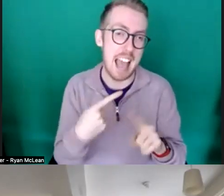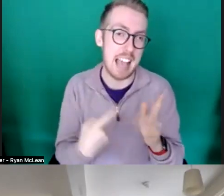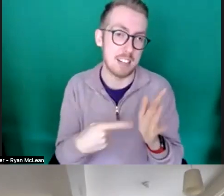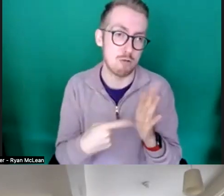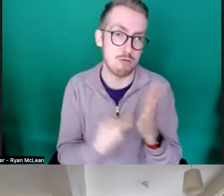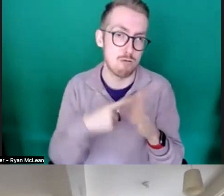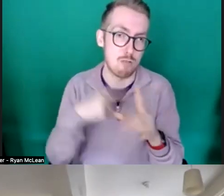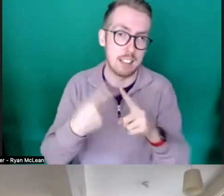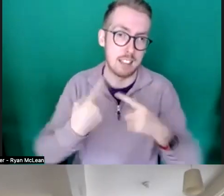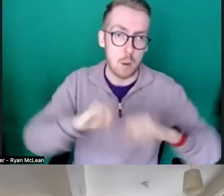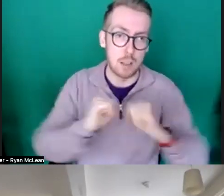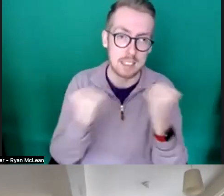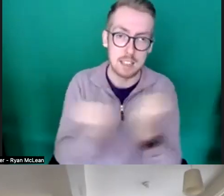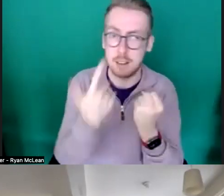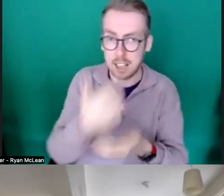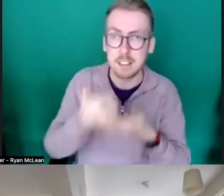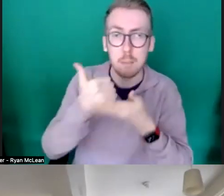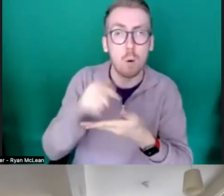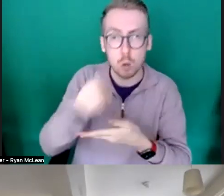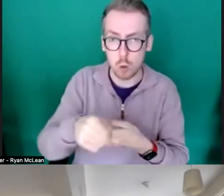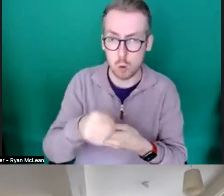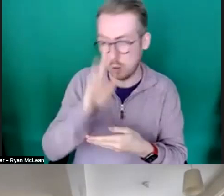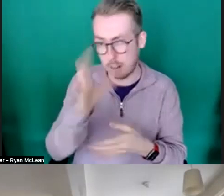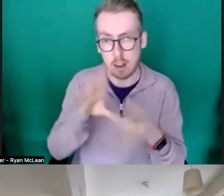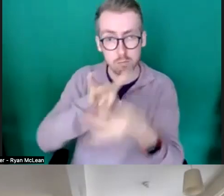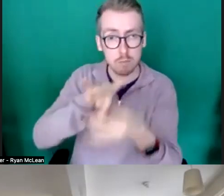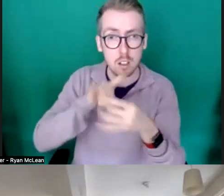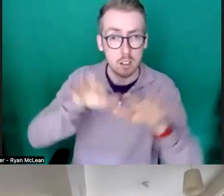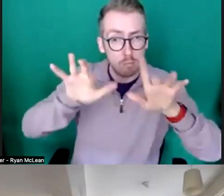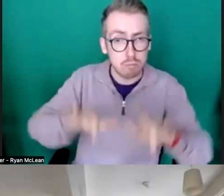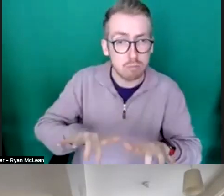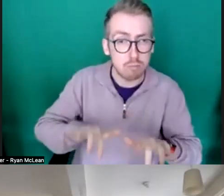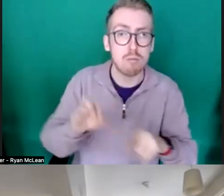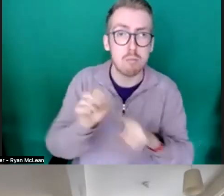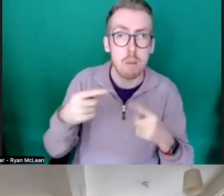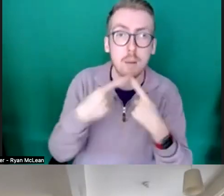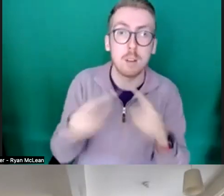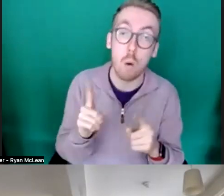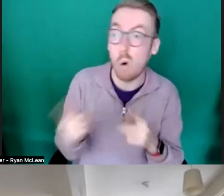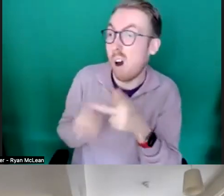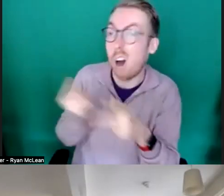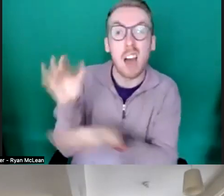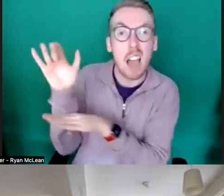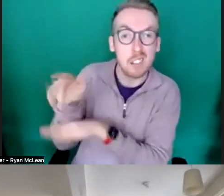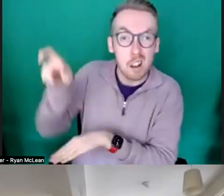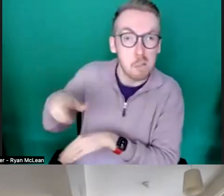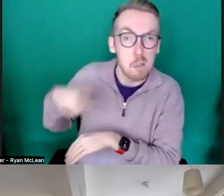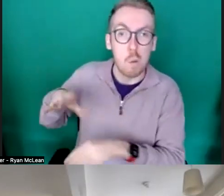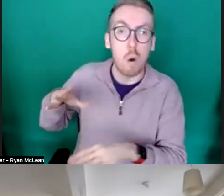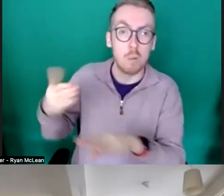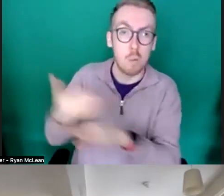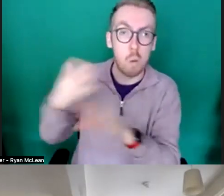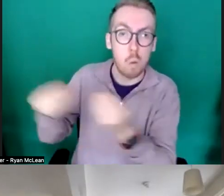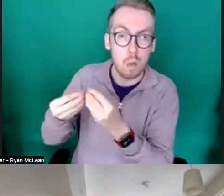able to help you uh with kind of filling out the proposal um or you can engage somebody else that you might want to work with whether